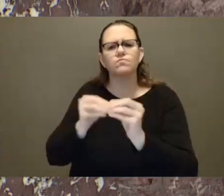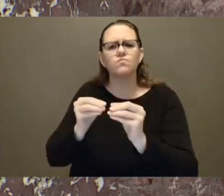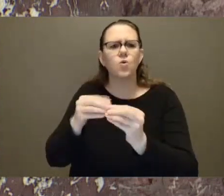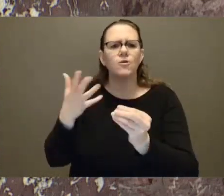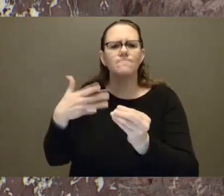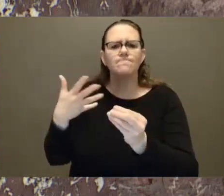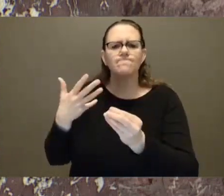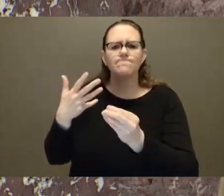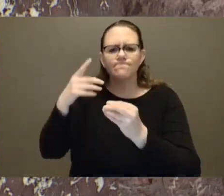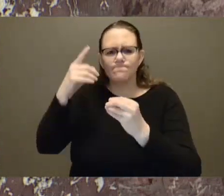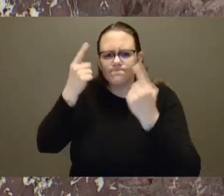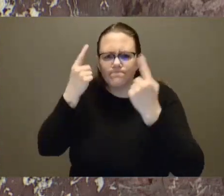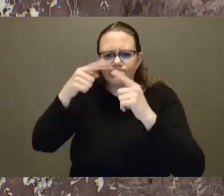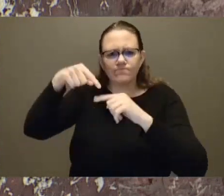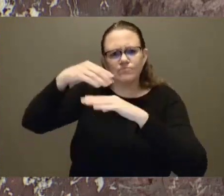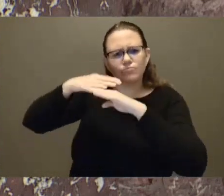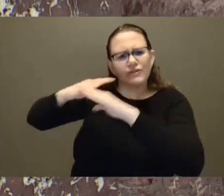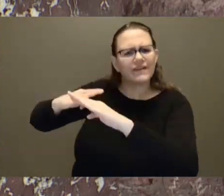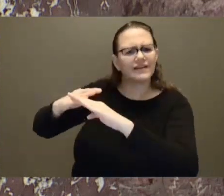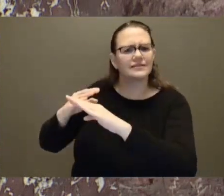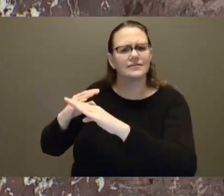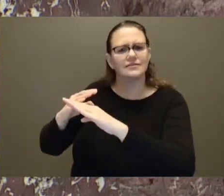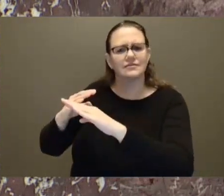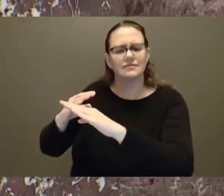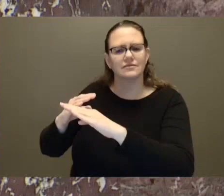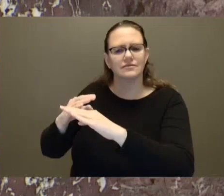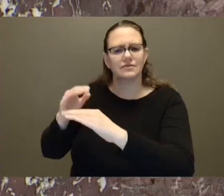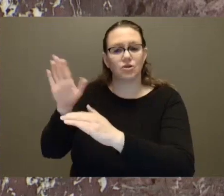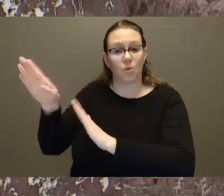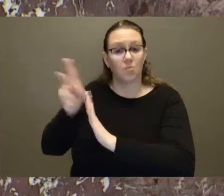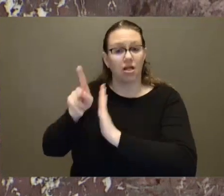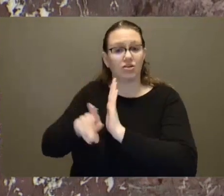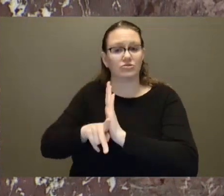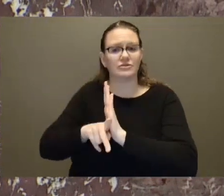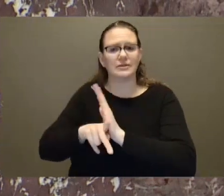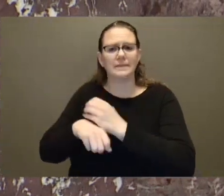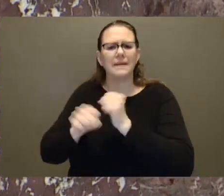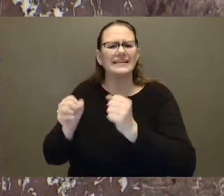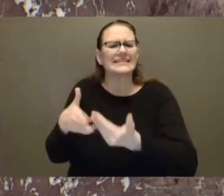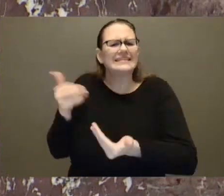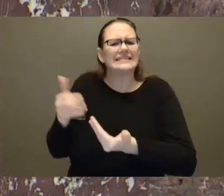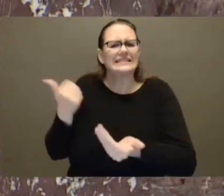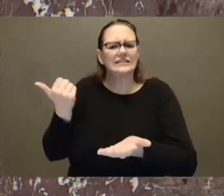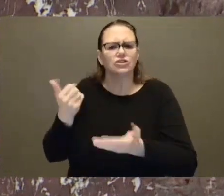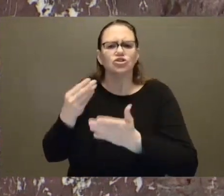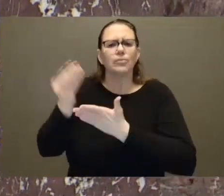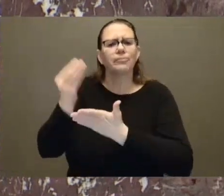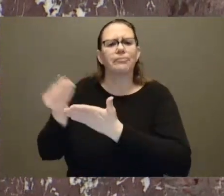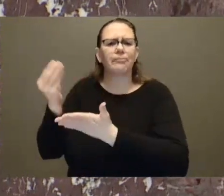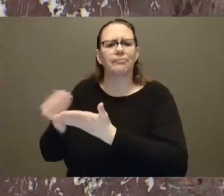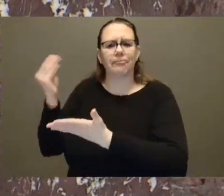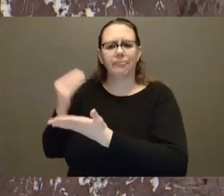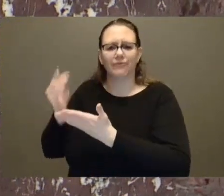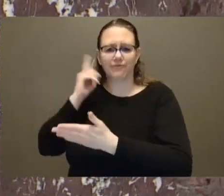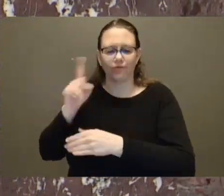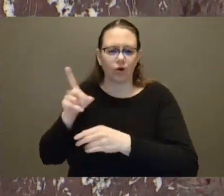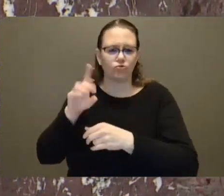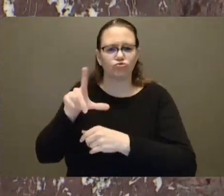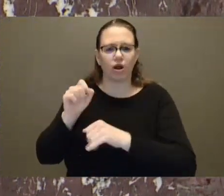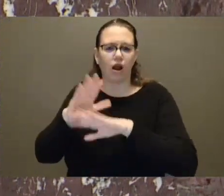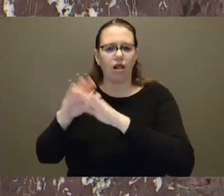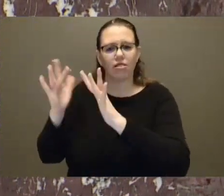make purchasing deadly illicit drugs as normal as shopping for online groceries. The websites list drugs such as ketamine,